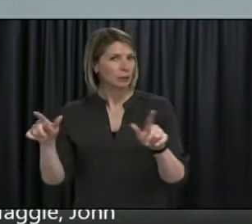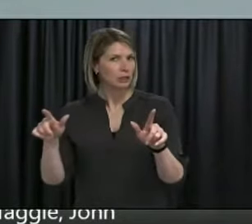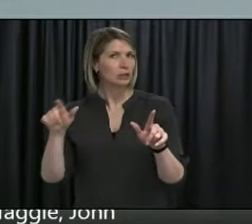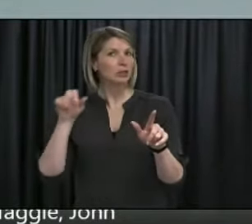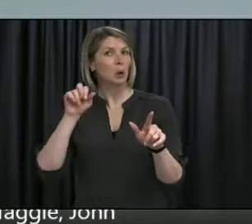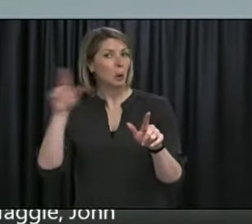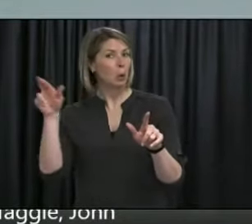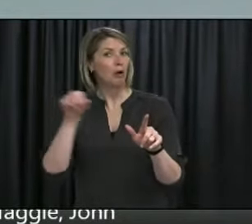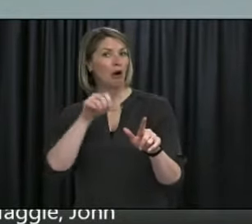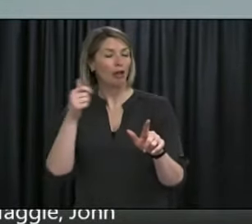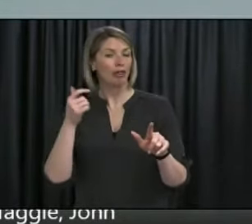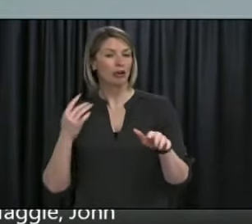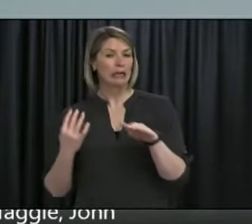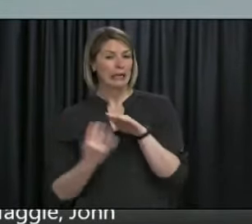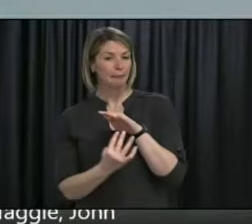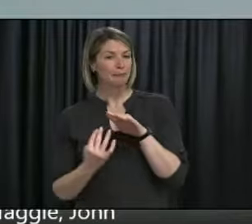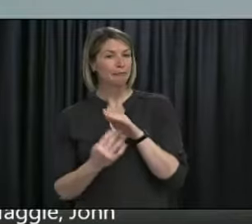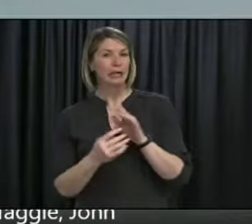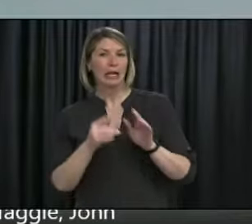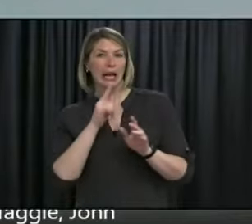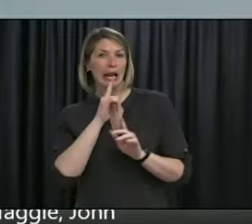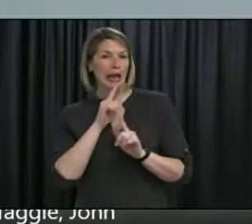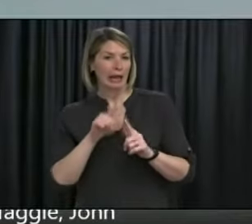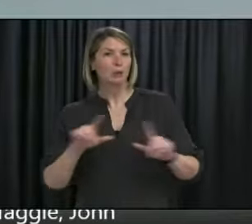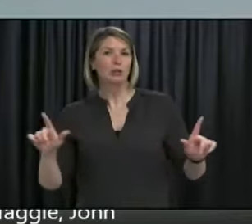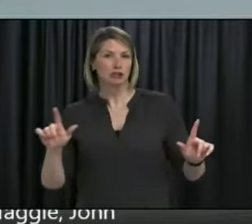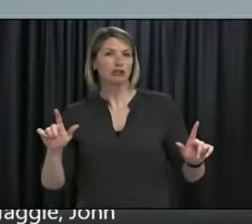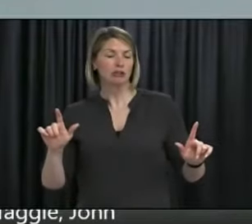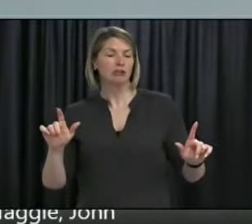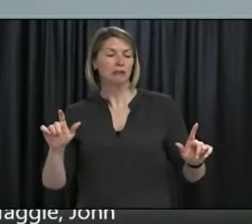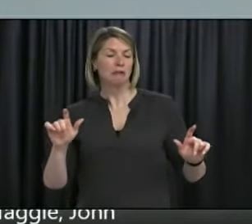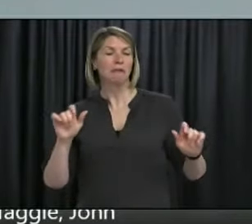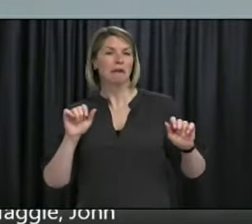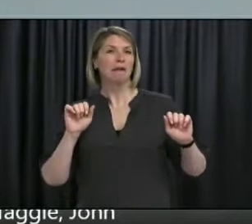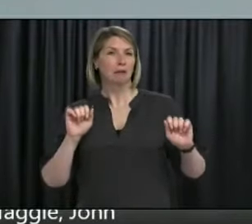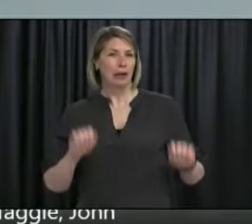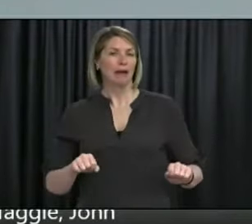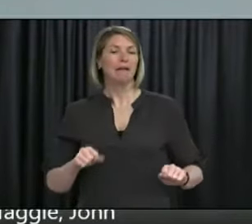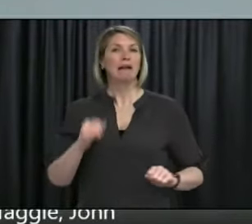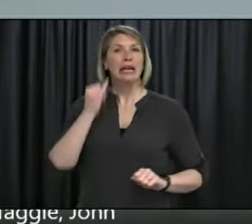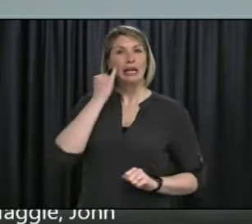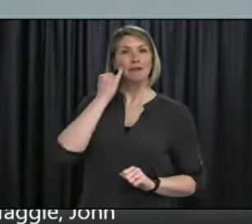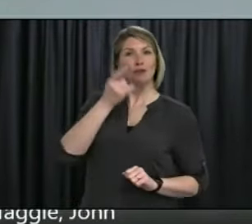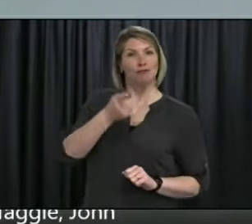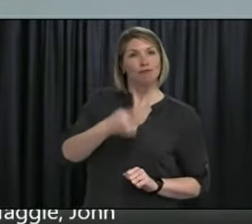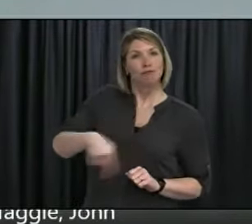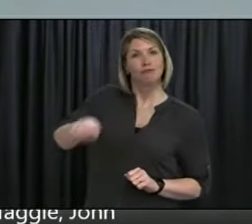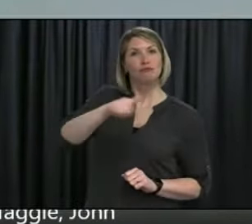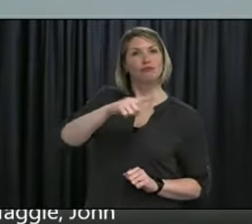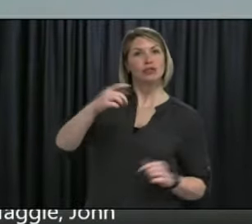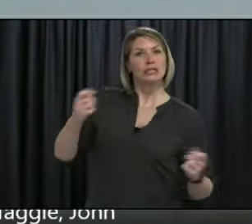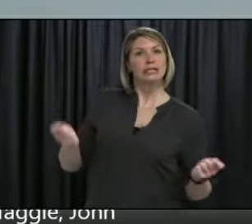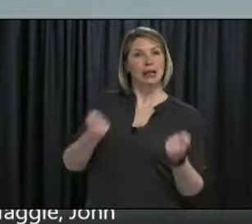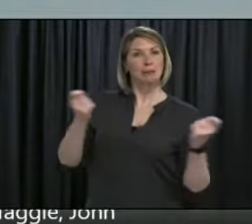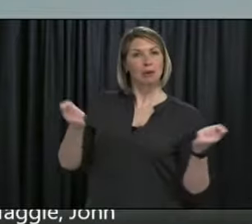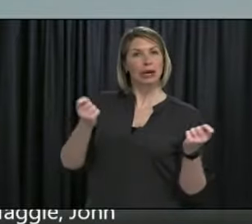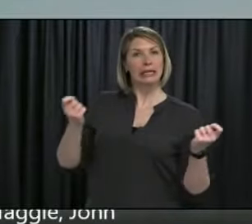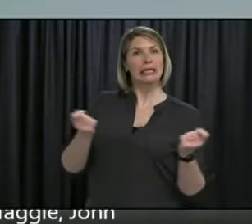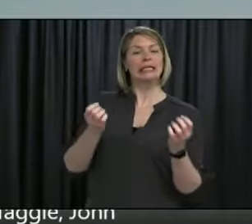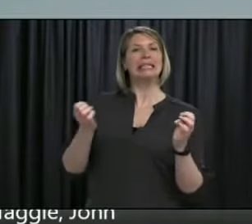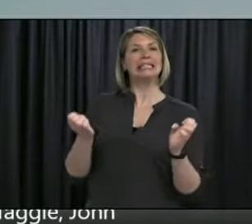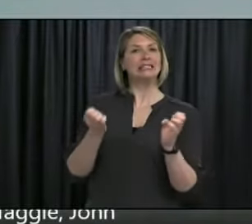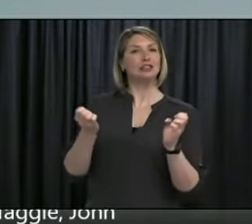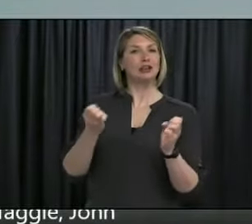recommend that to you as well. So if it is your tradition, then happy Easter. If not, then I hope you have a